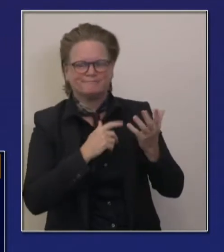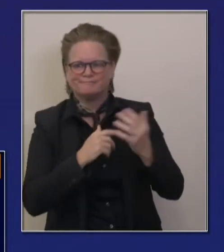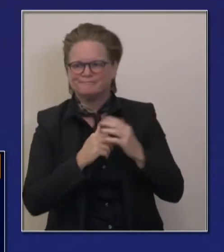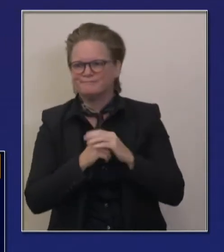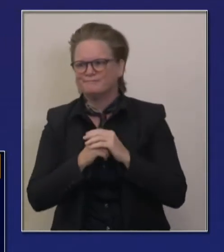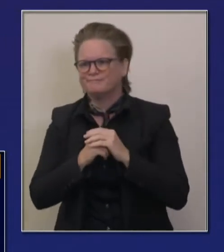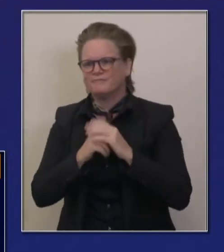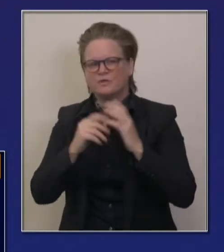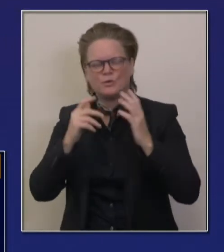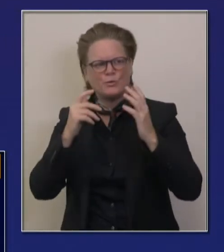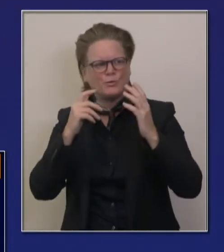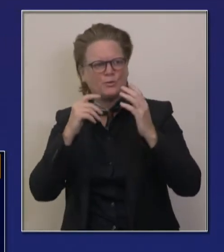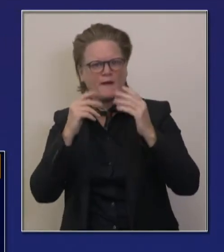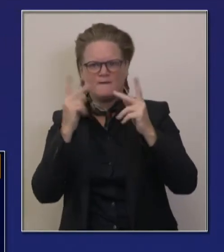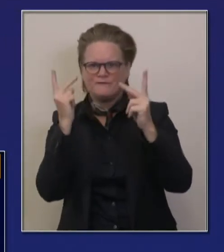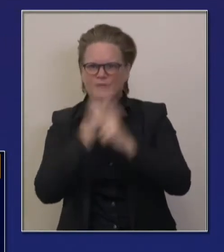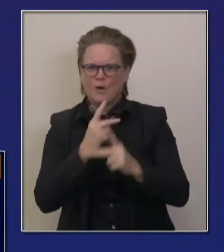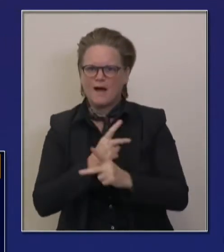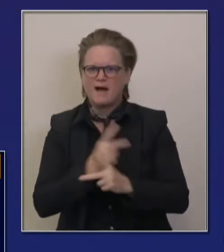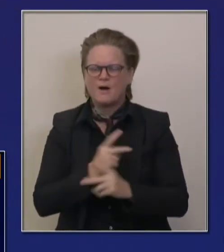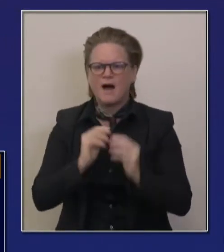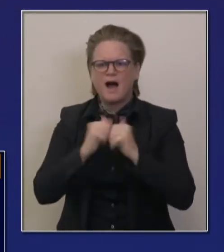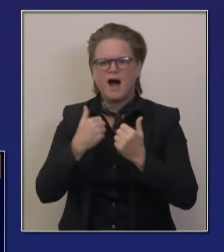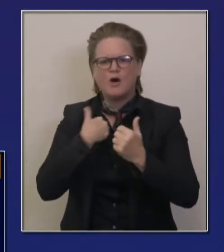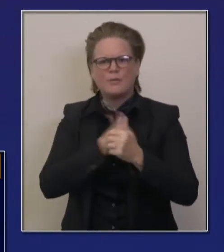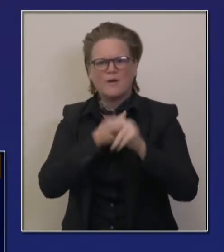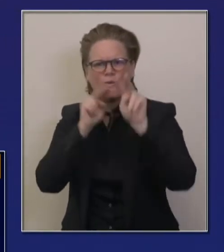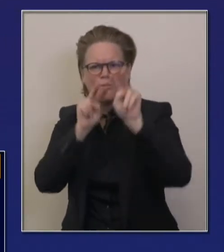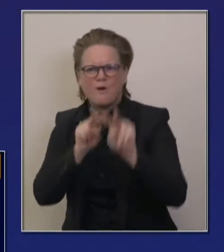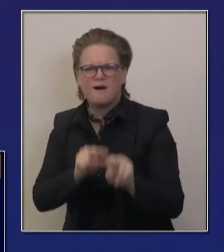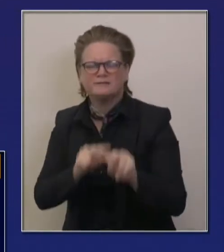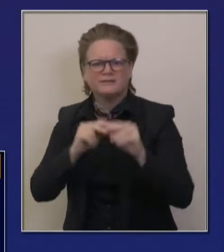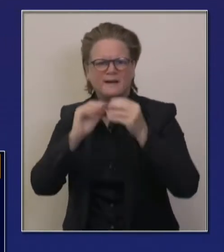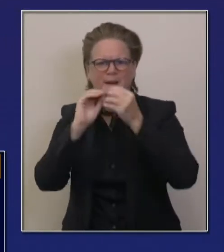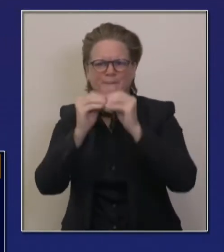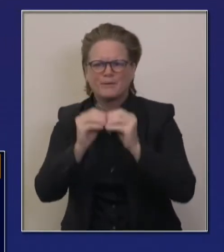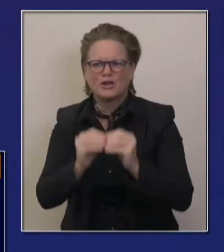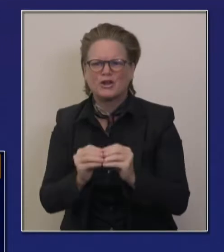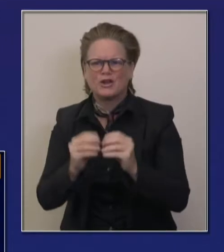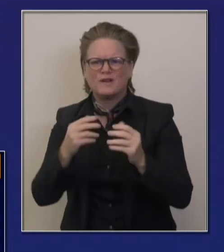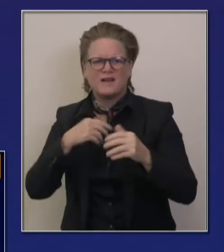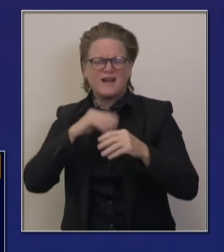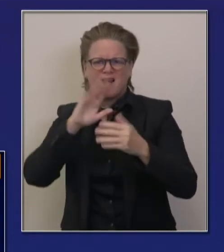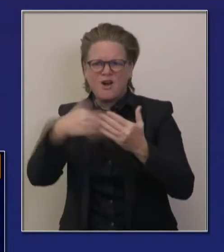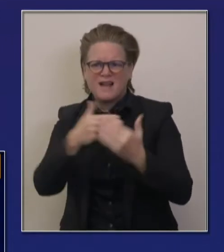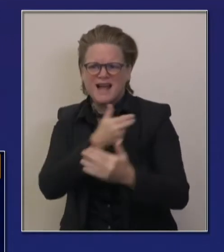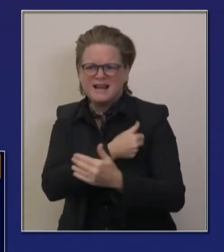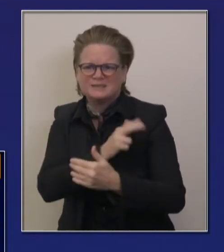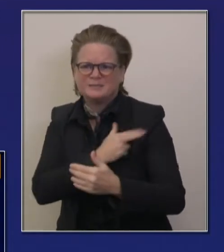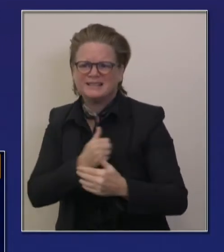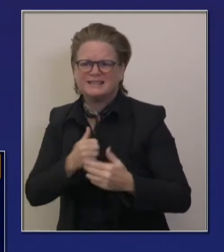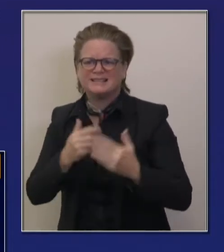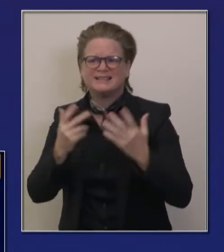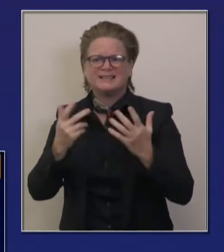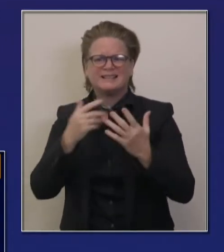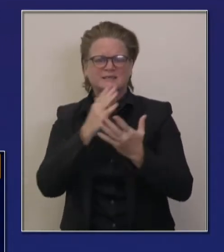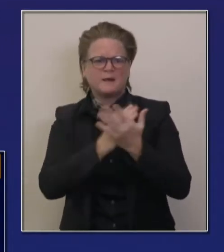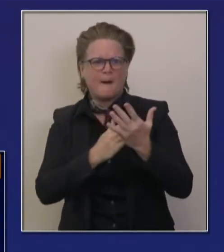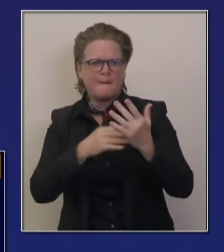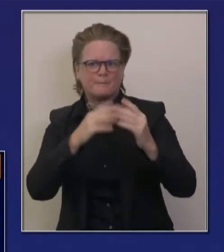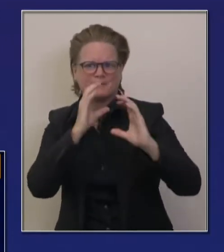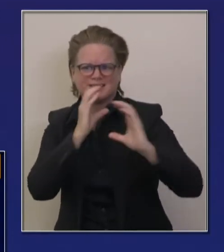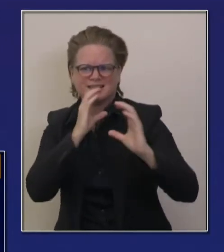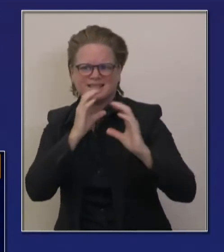monitor and engage to get a sense of where people are pulling back in terms of elected surgeries, where people's capacity, uh,